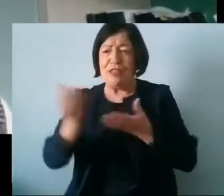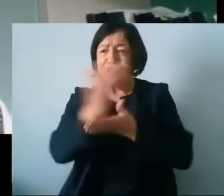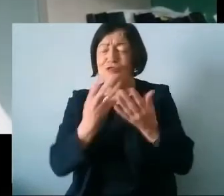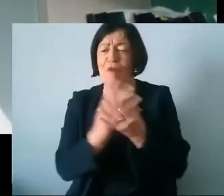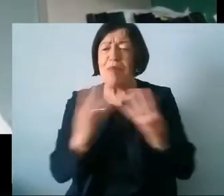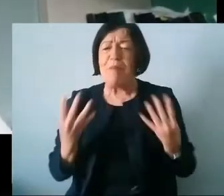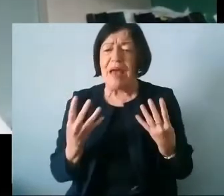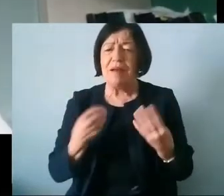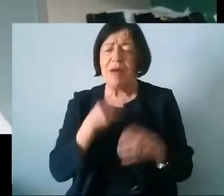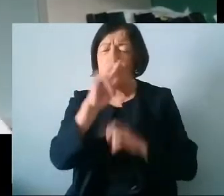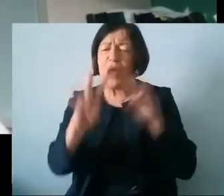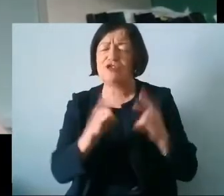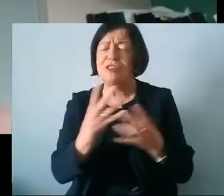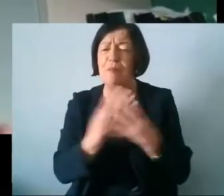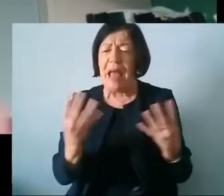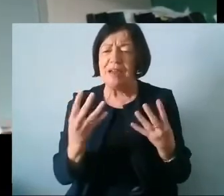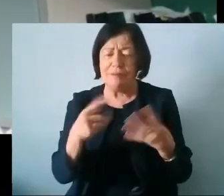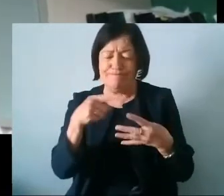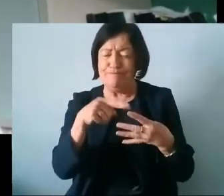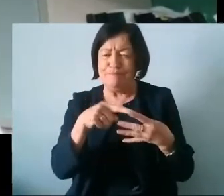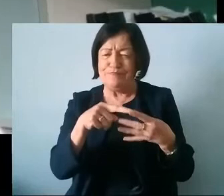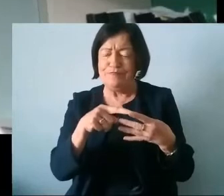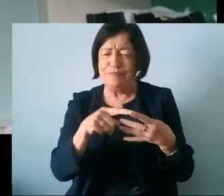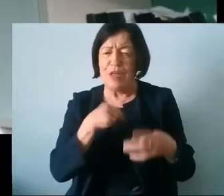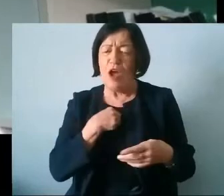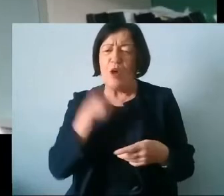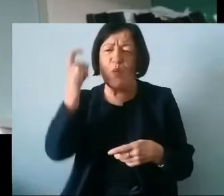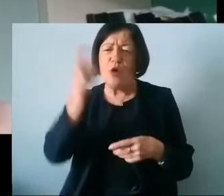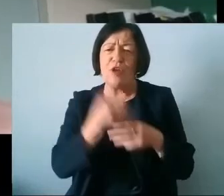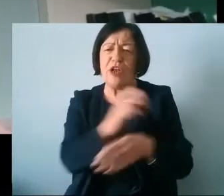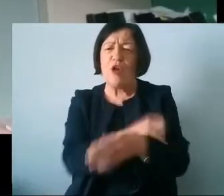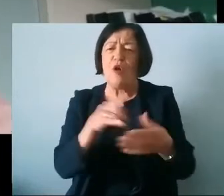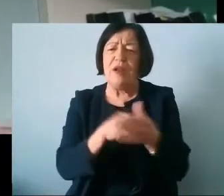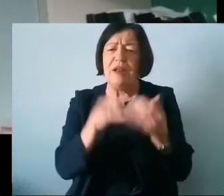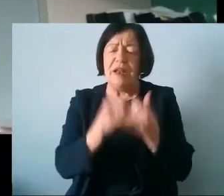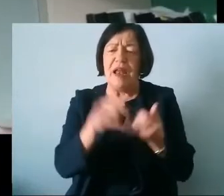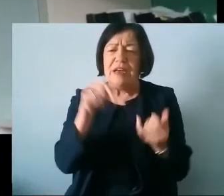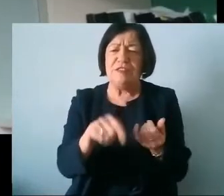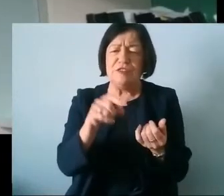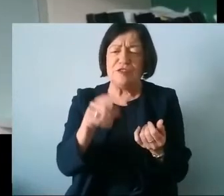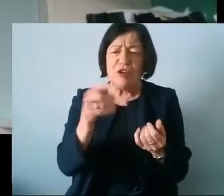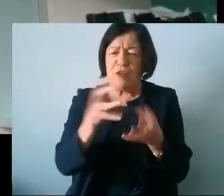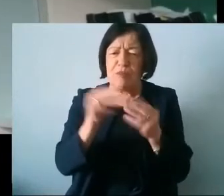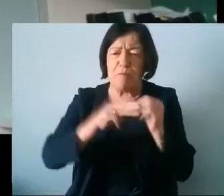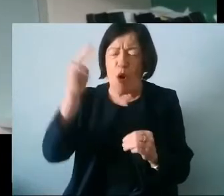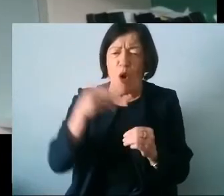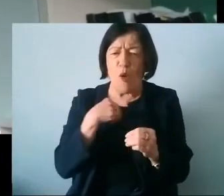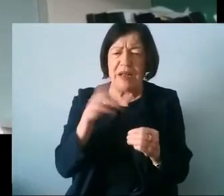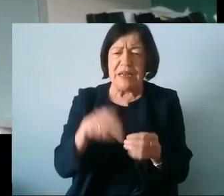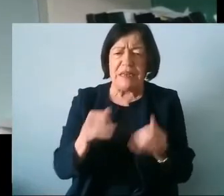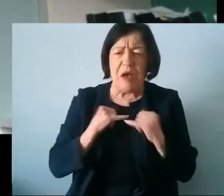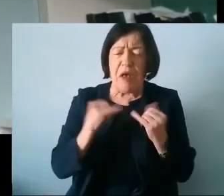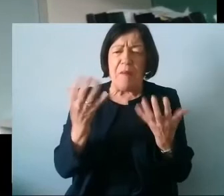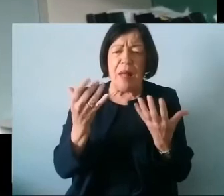My question to the panel is as such I'm wondering an organisation like SCOTENS is there something more we could do could we perhaps